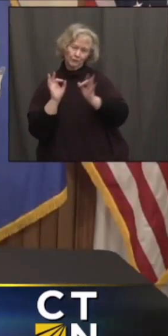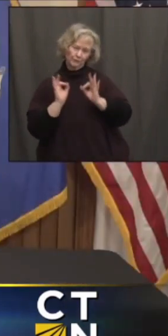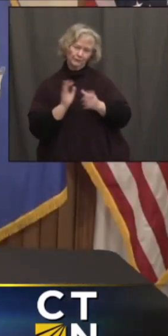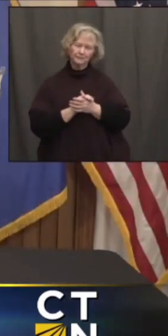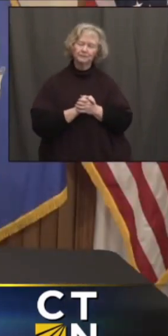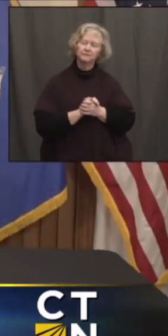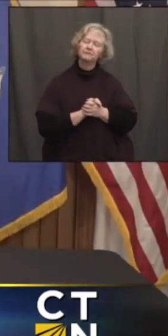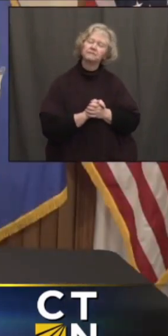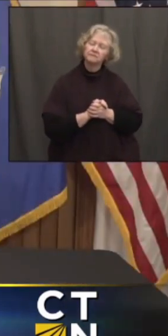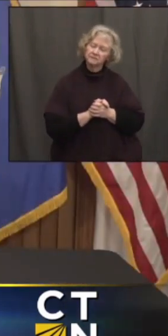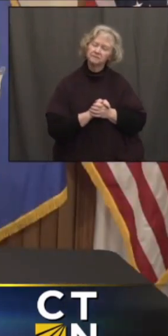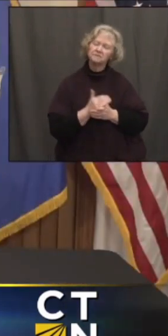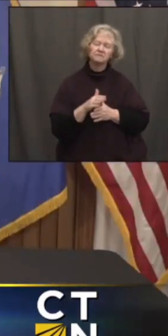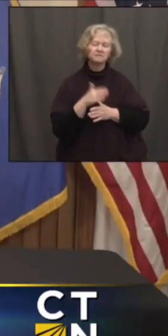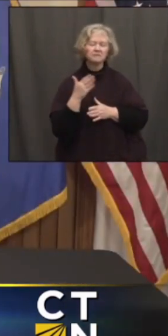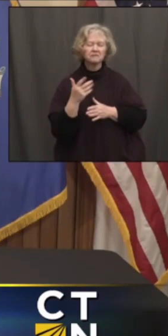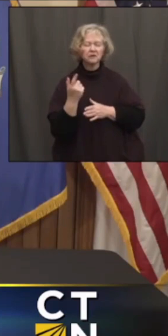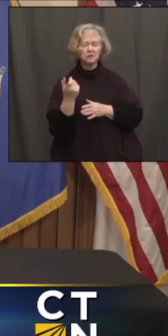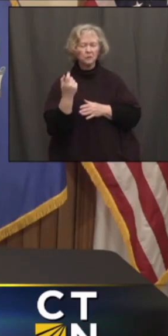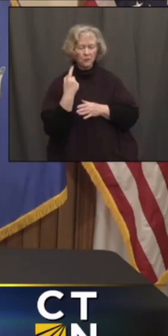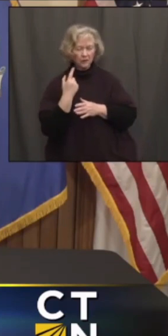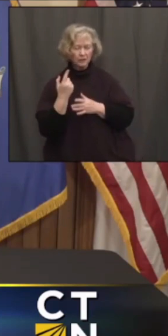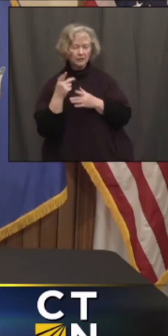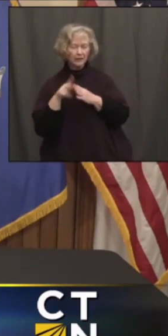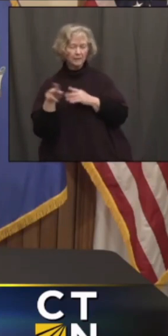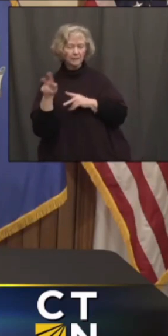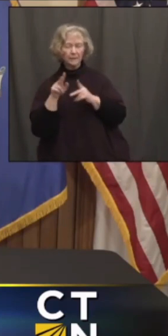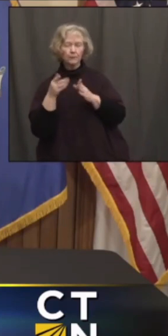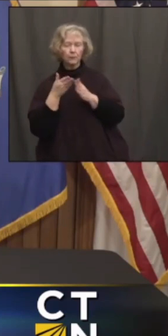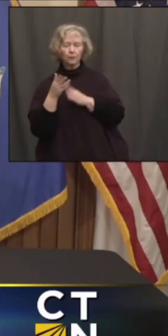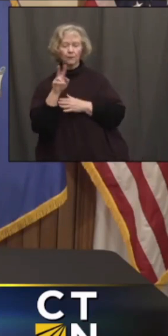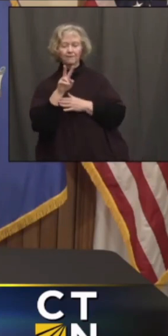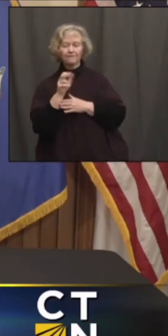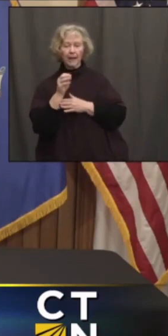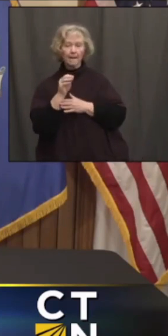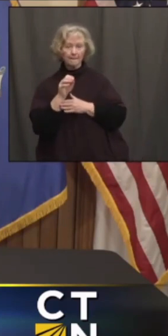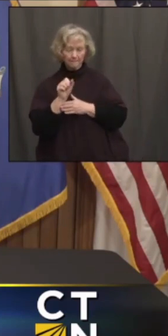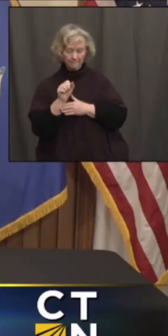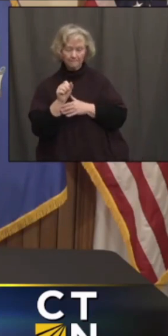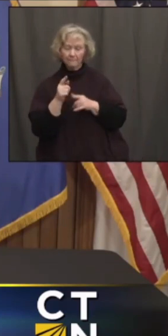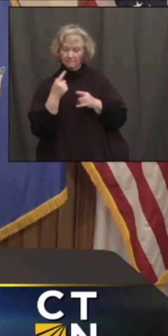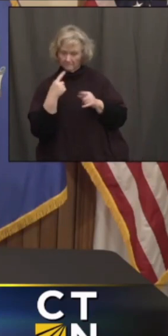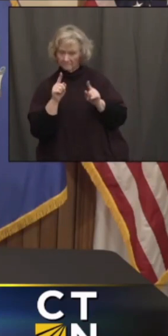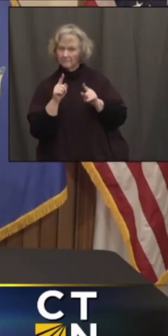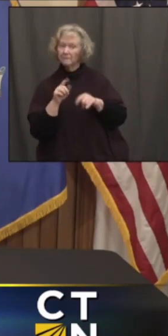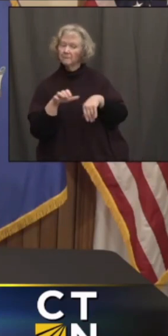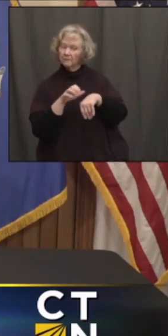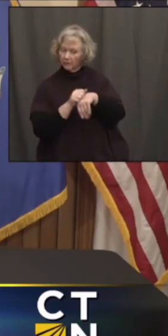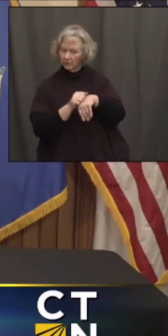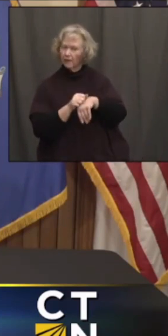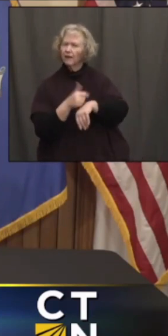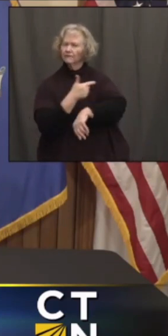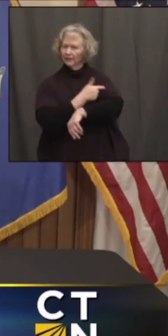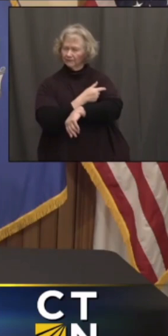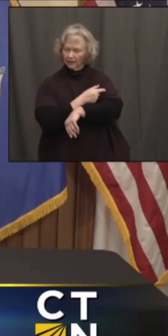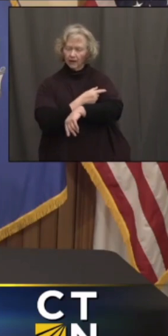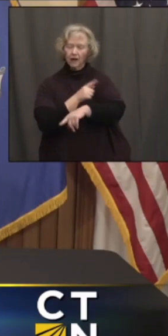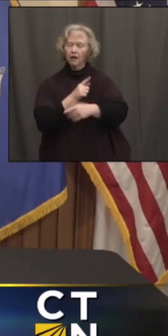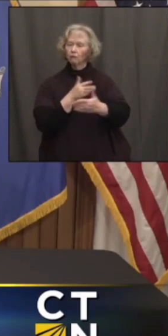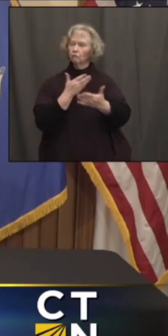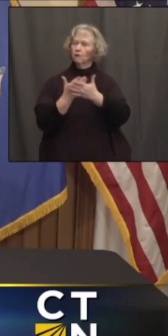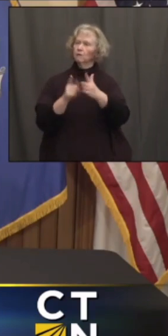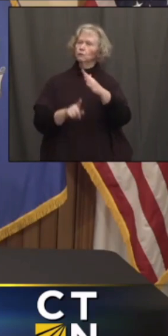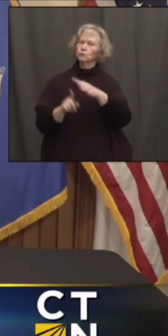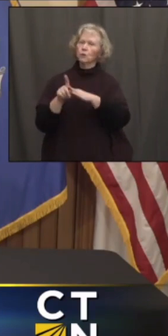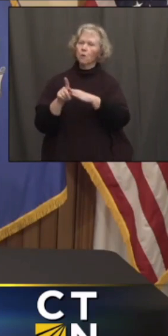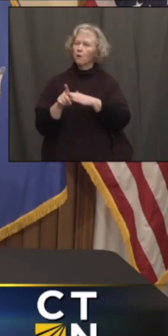And Ben, we've had people reach out to us who, through the VAM system, were able to schedule vaccine appointments, but upon arrival, were